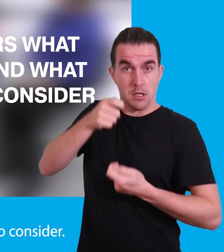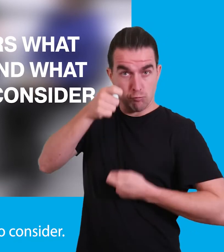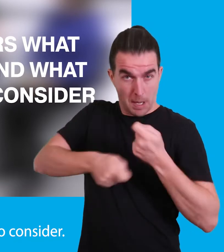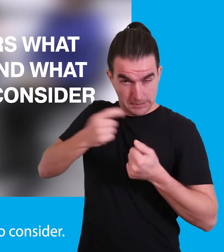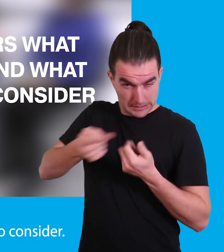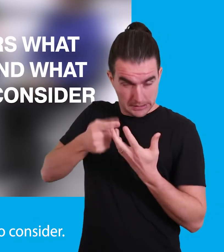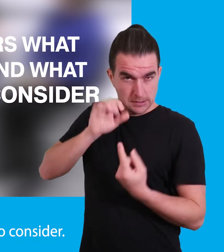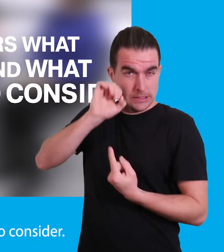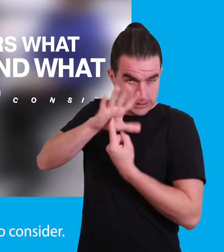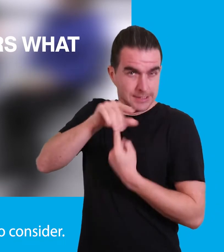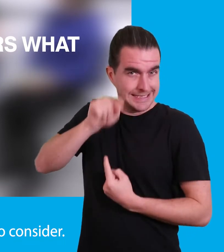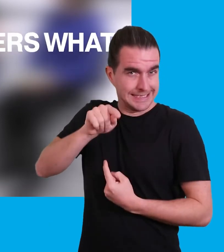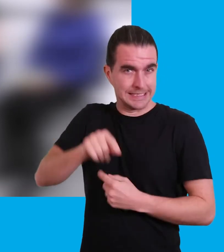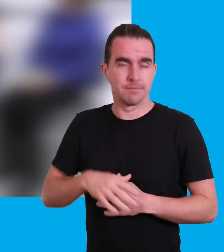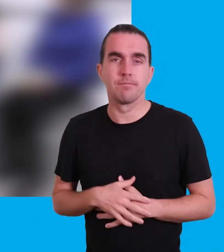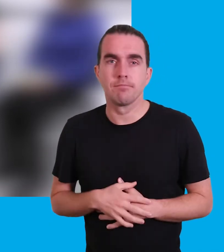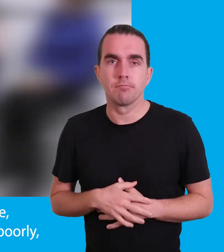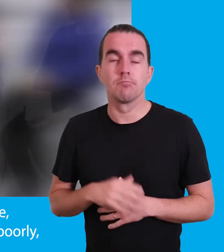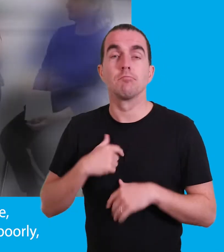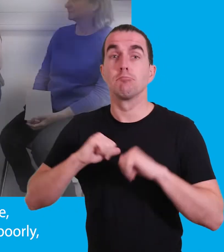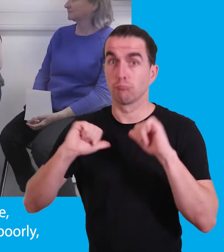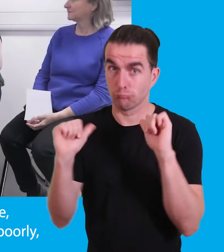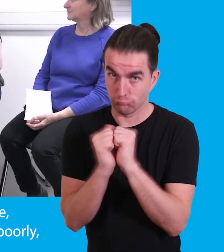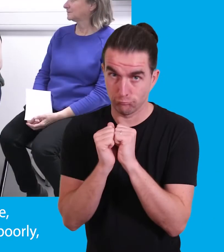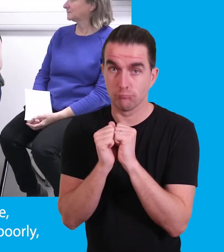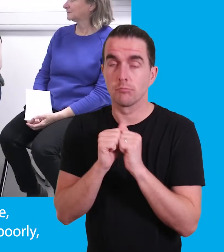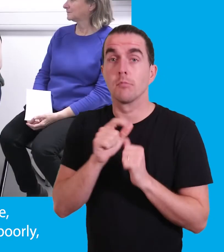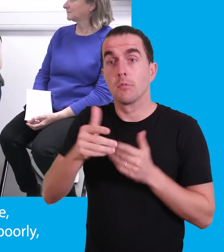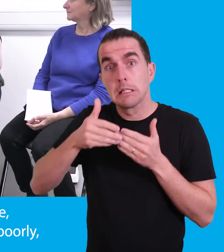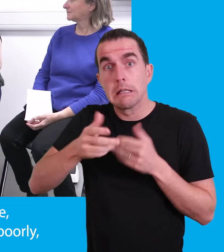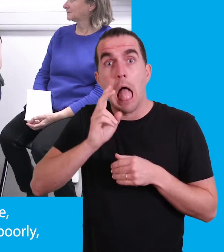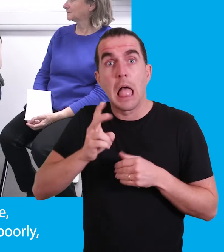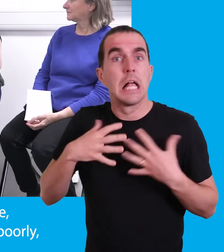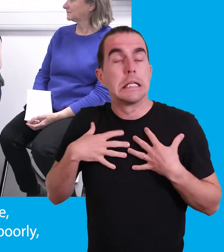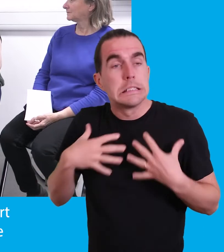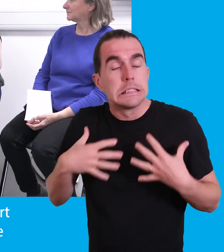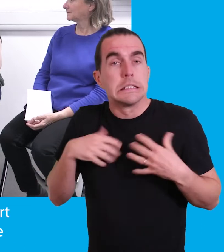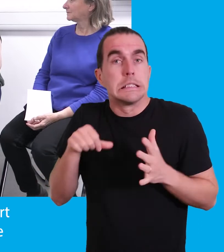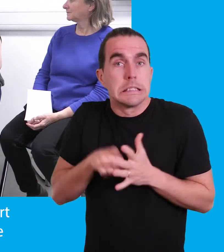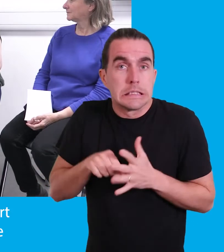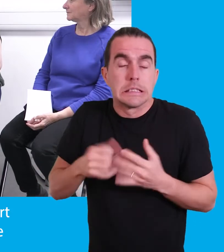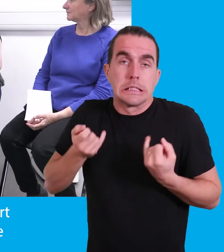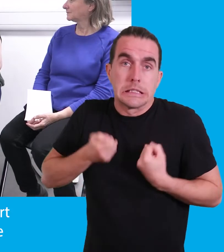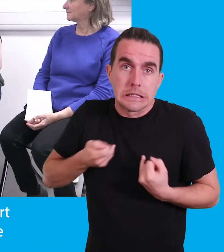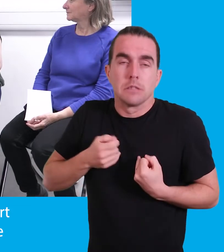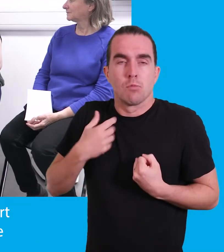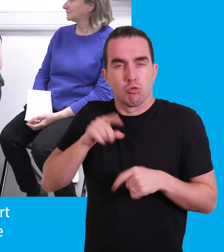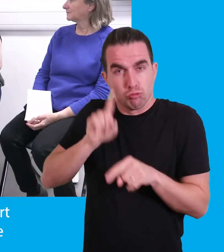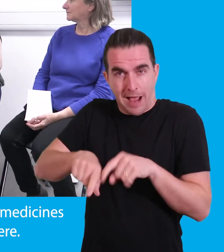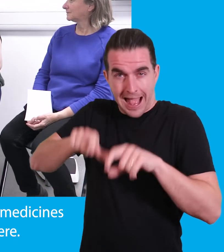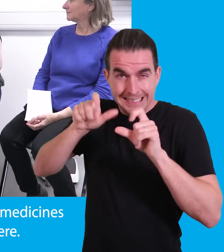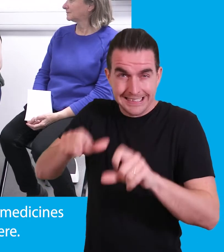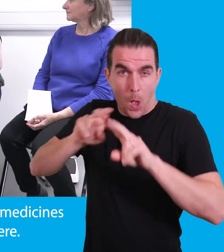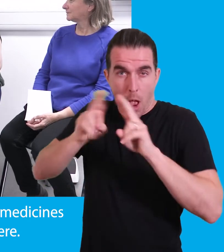treatment options to consider. So we've agreed, Jane, that if you become more poorly, we'll make every effort to keep you at home.